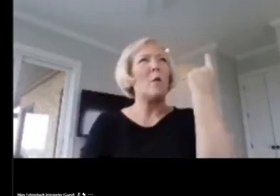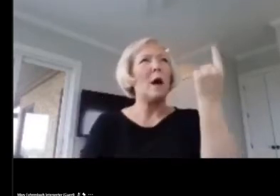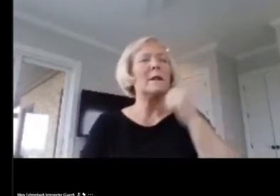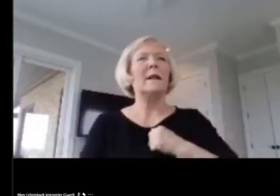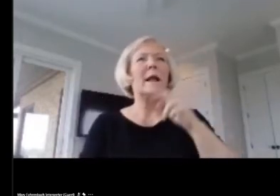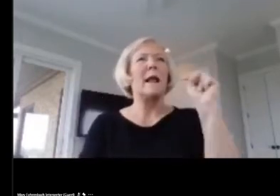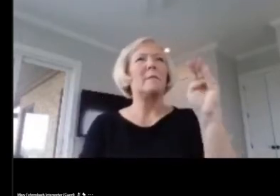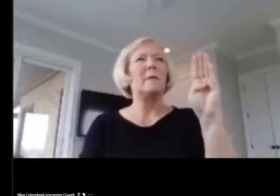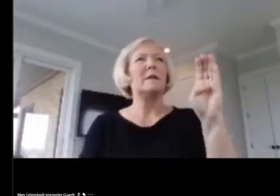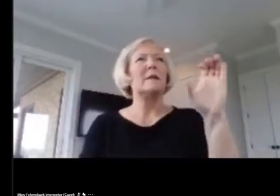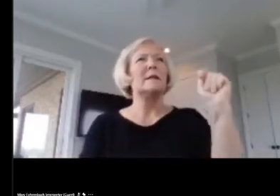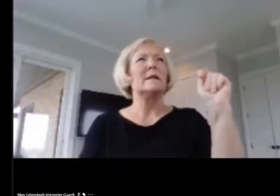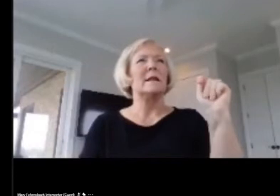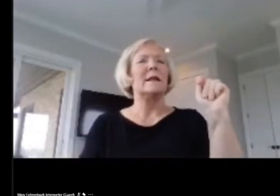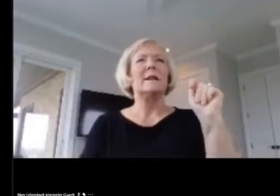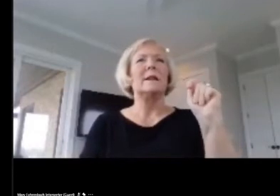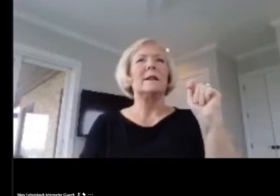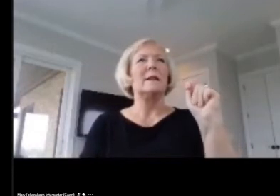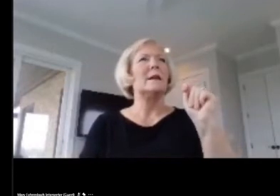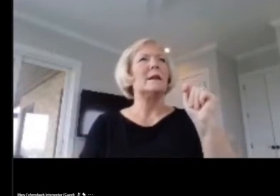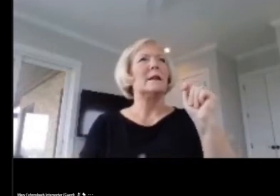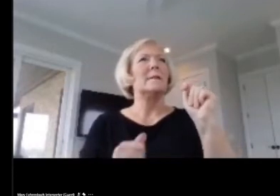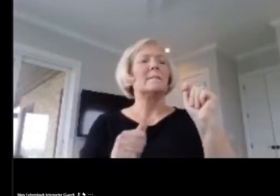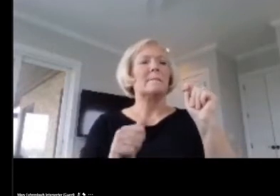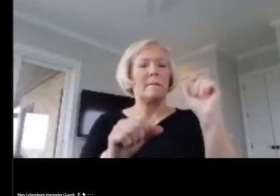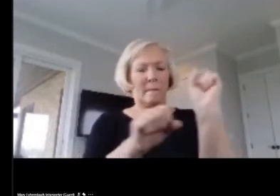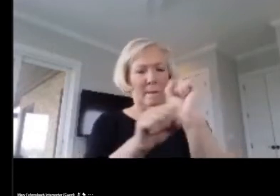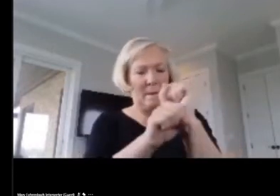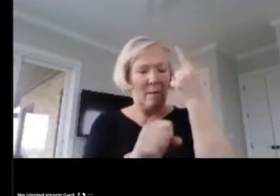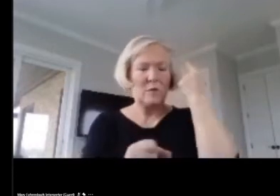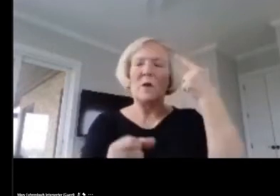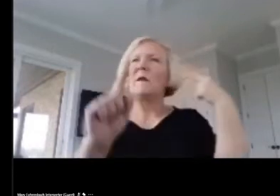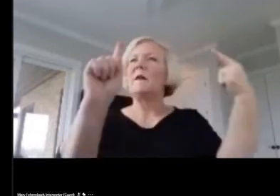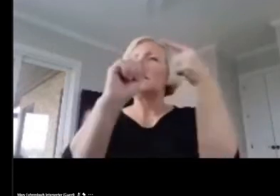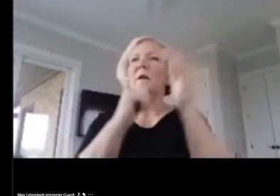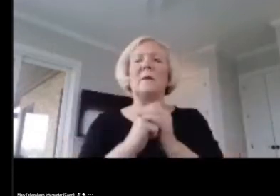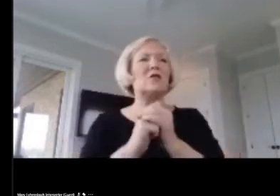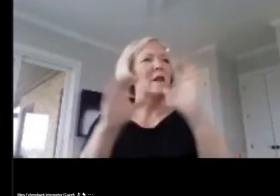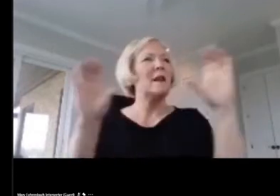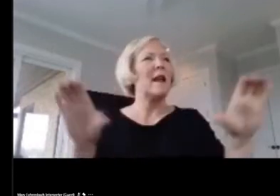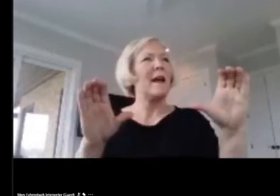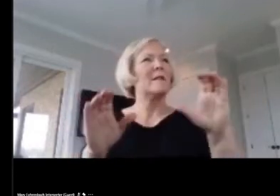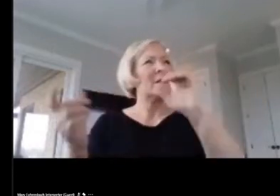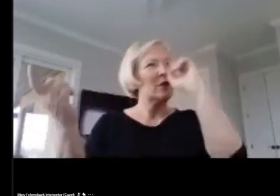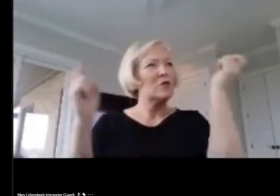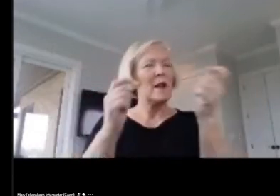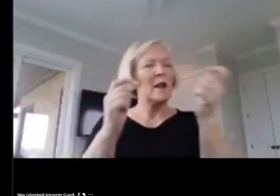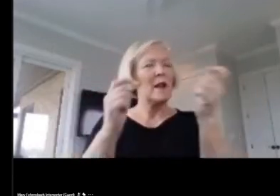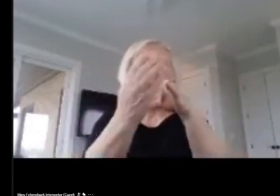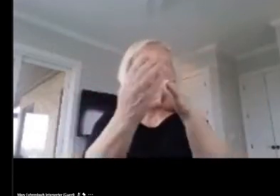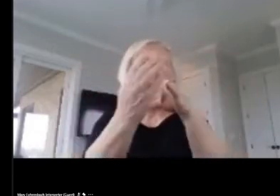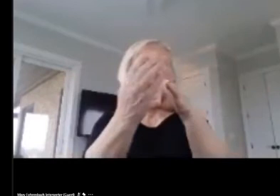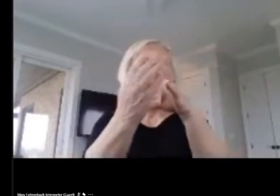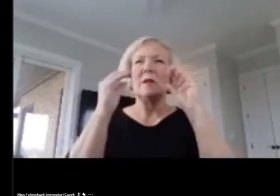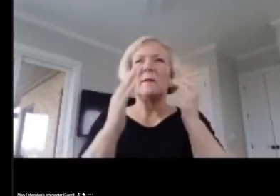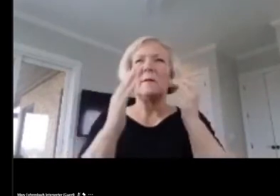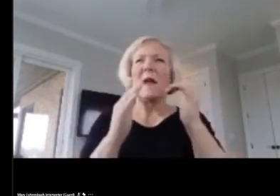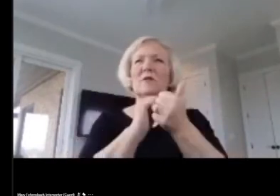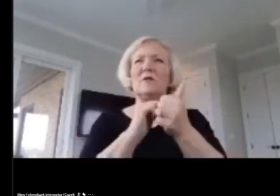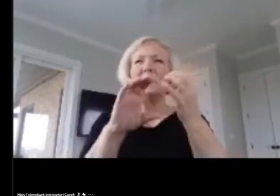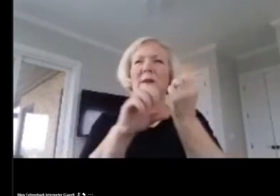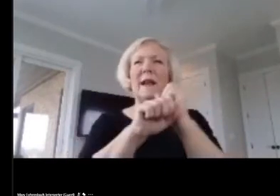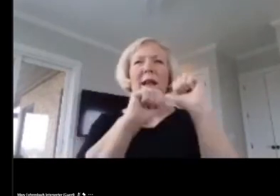not only give feedback in her classroom, but actively shape the learning. She teaches them how to take agency in their education